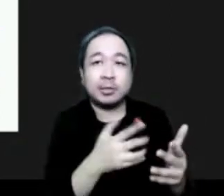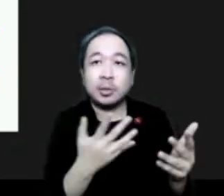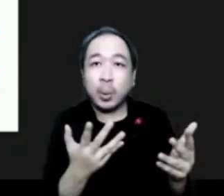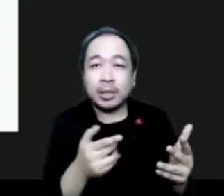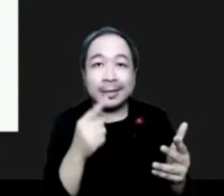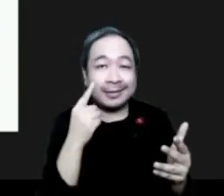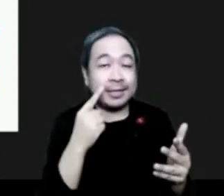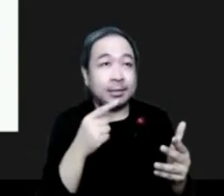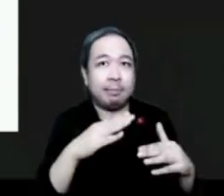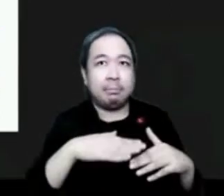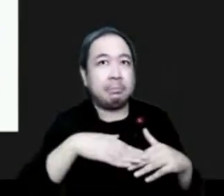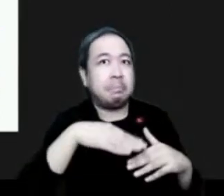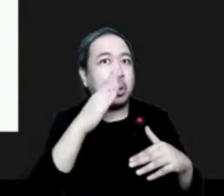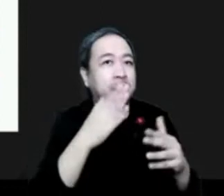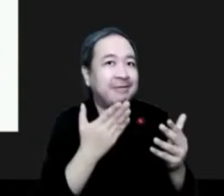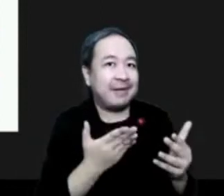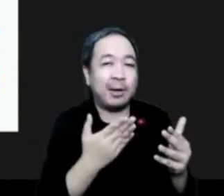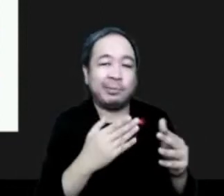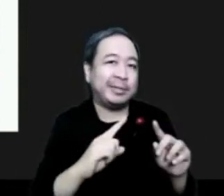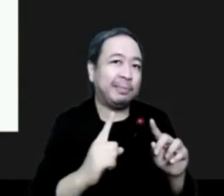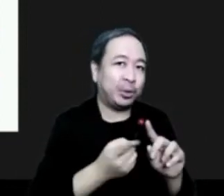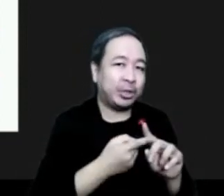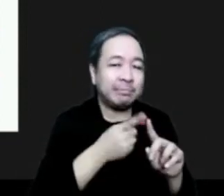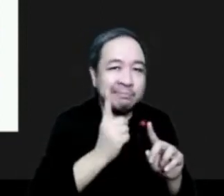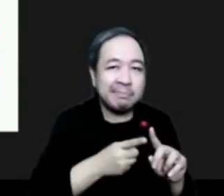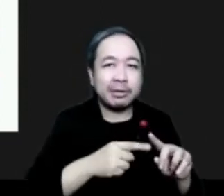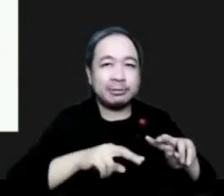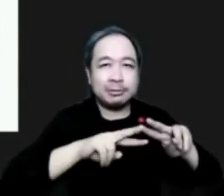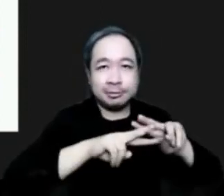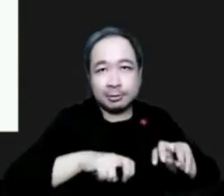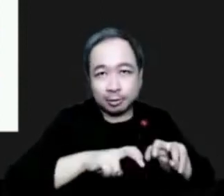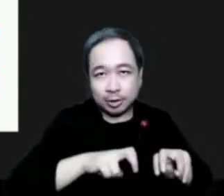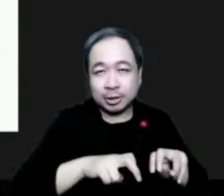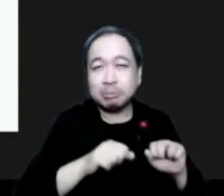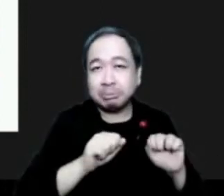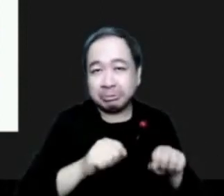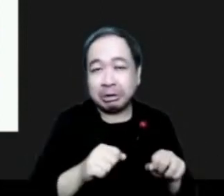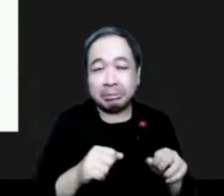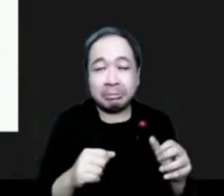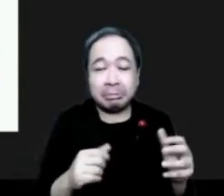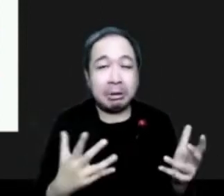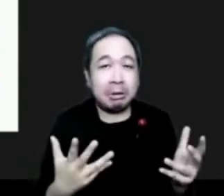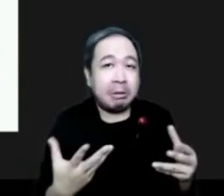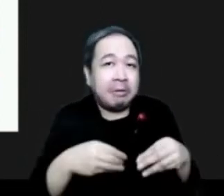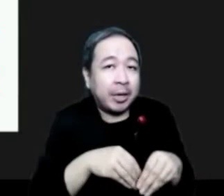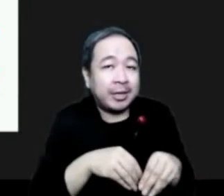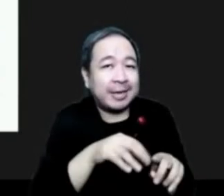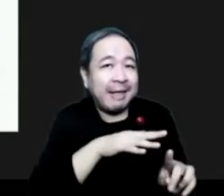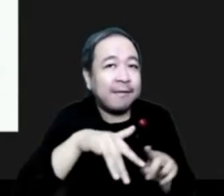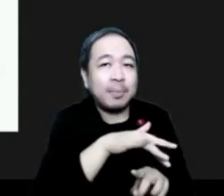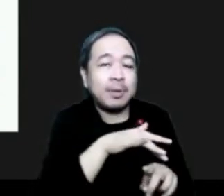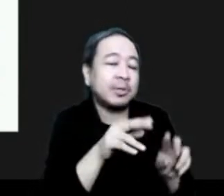important. So, this is one of the sectors we can be working together. There are some environmental issues for the Arctic, we all know. So, I will not